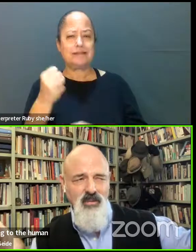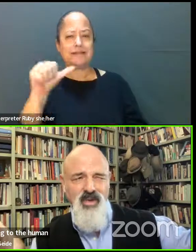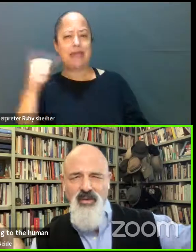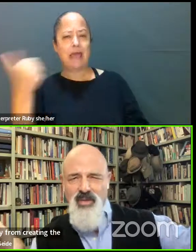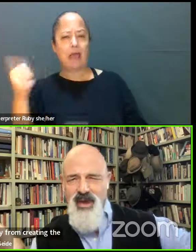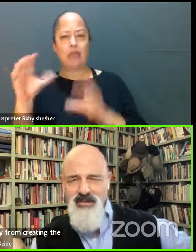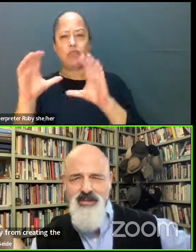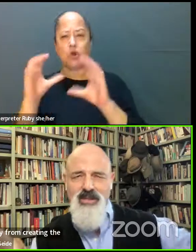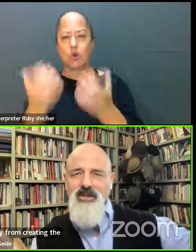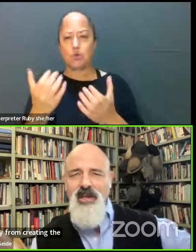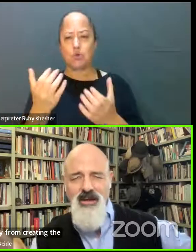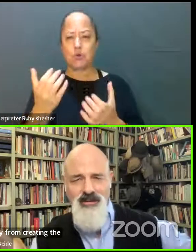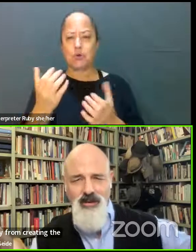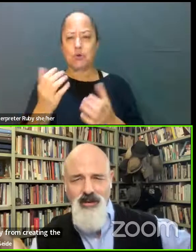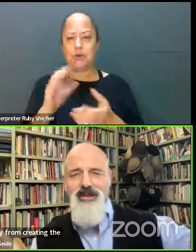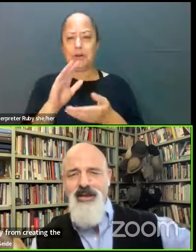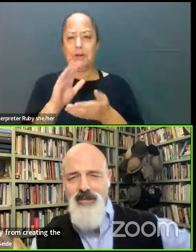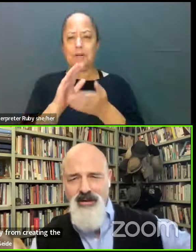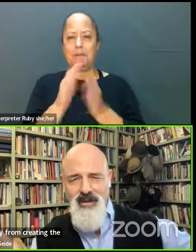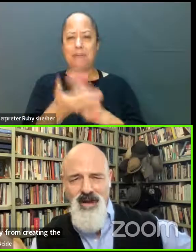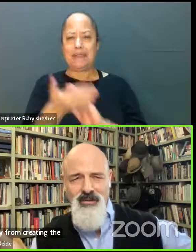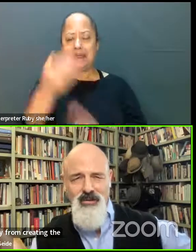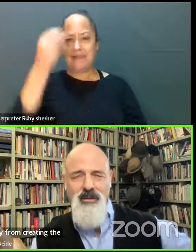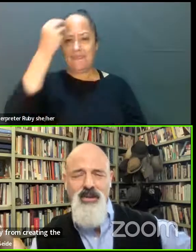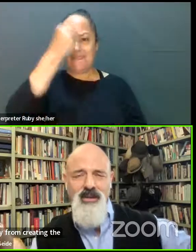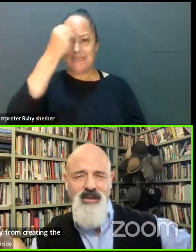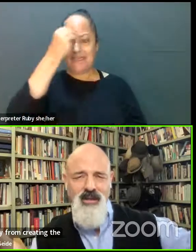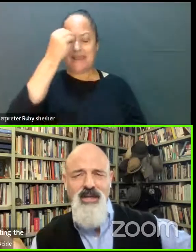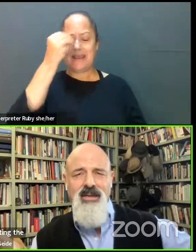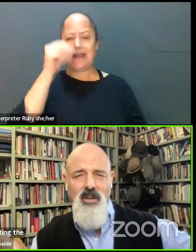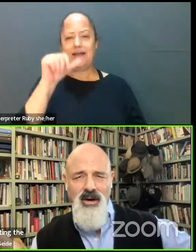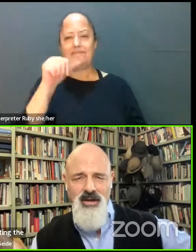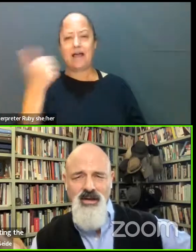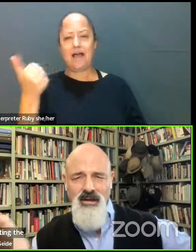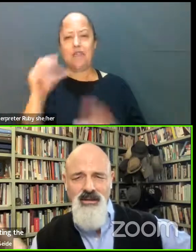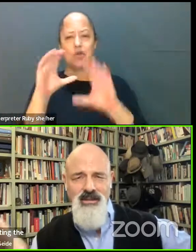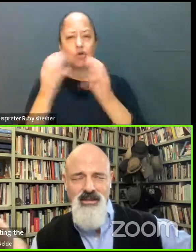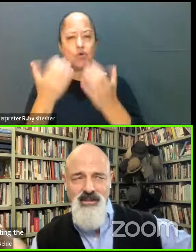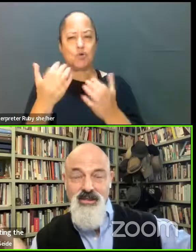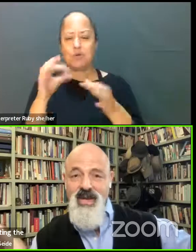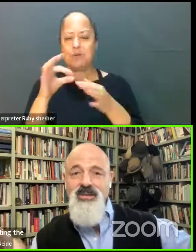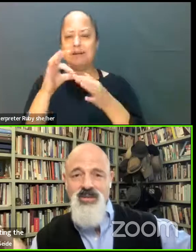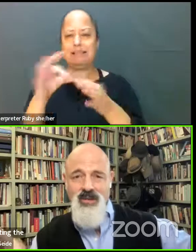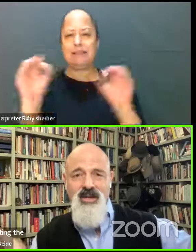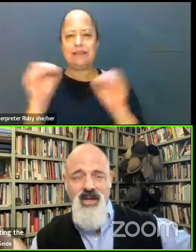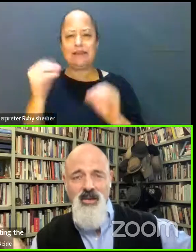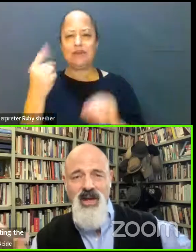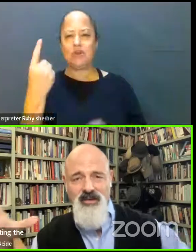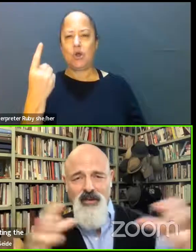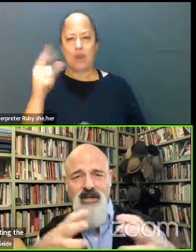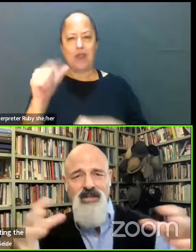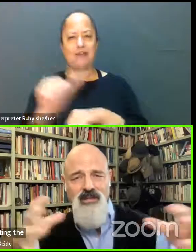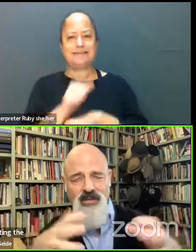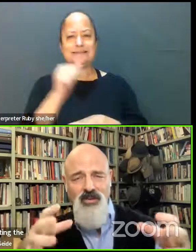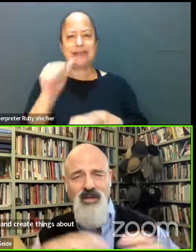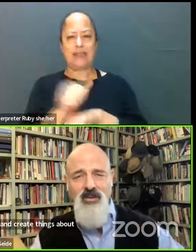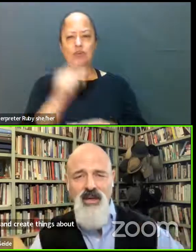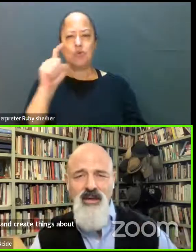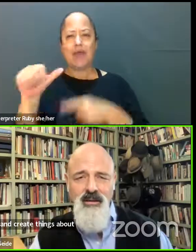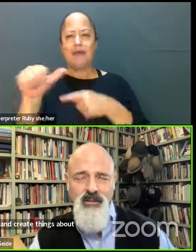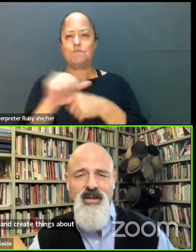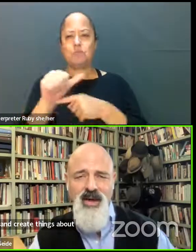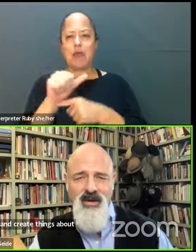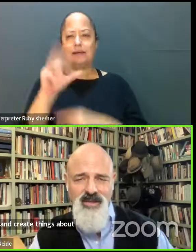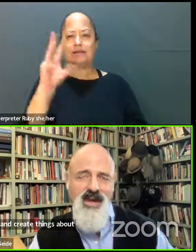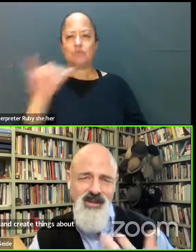think things and do things and create things about that out group that lead nowhere good. It's a danger. And we have to practice in such a way